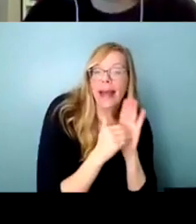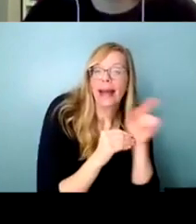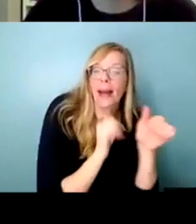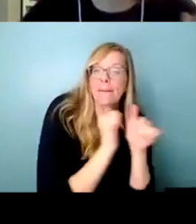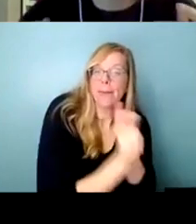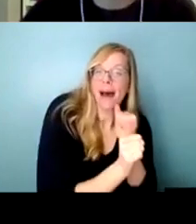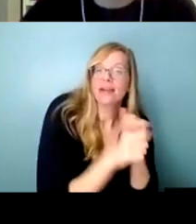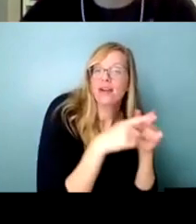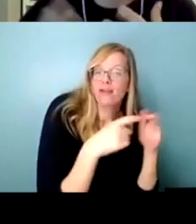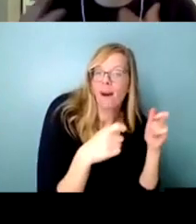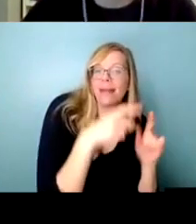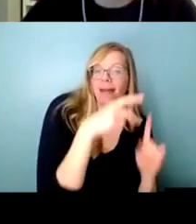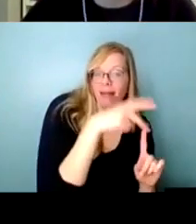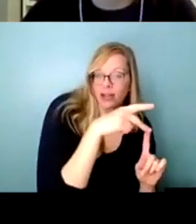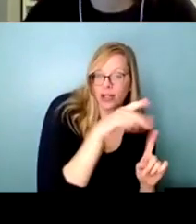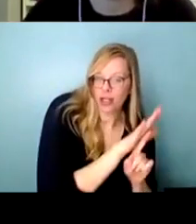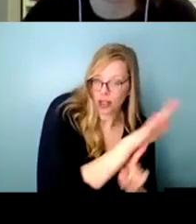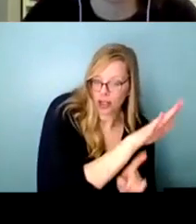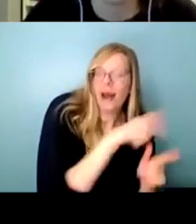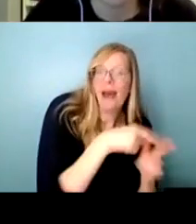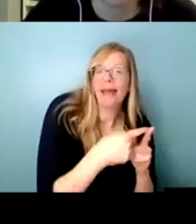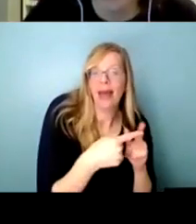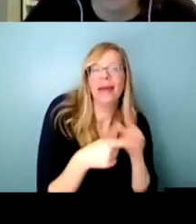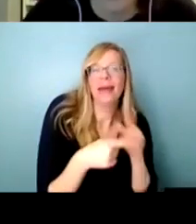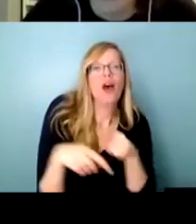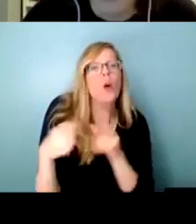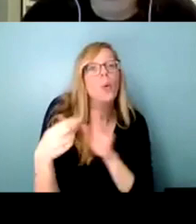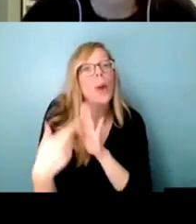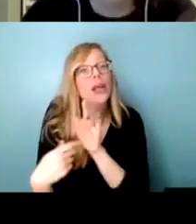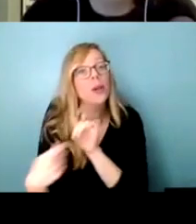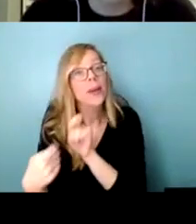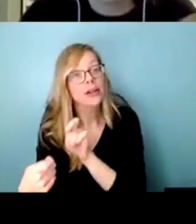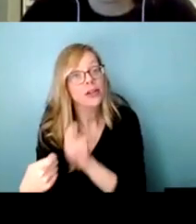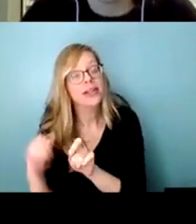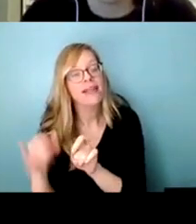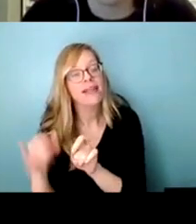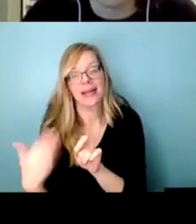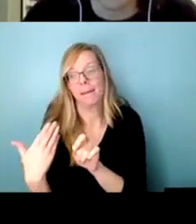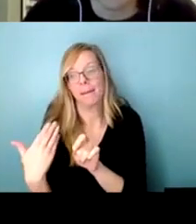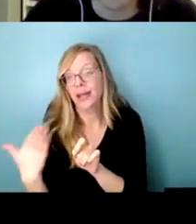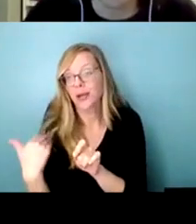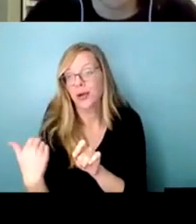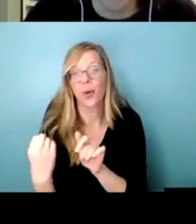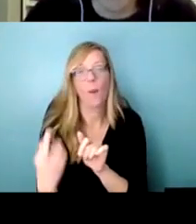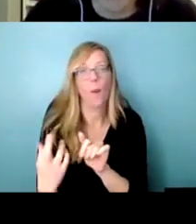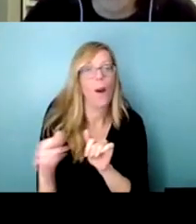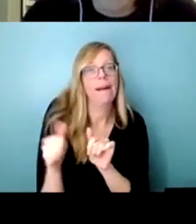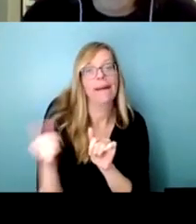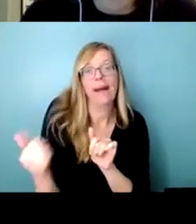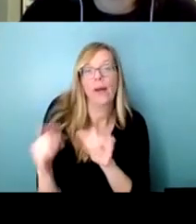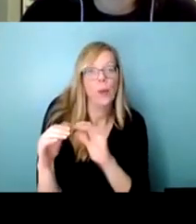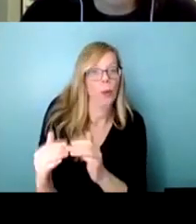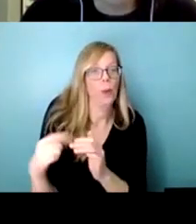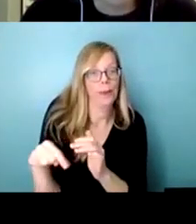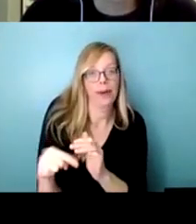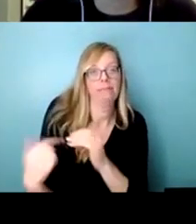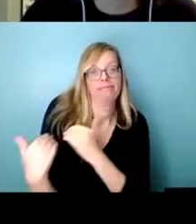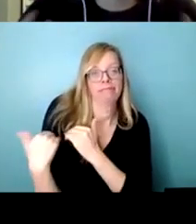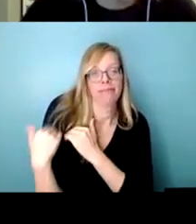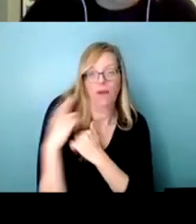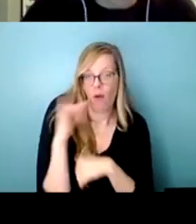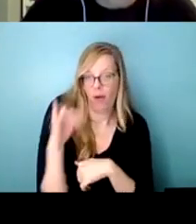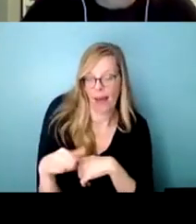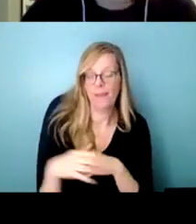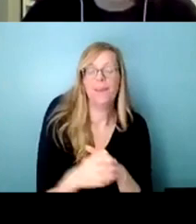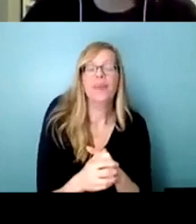legislature and then the regulations are usually delegated to some other the minister or or some other body um so